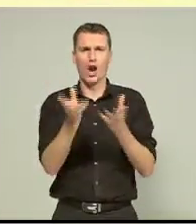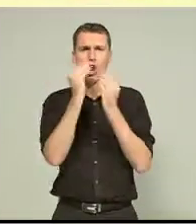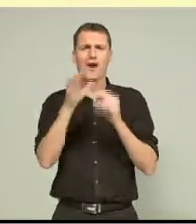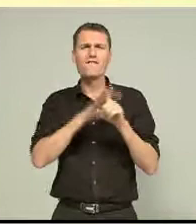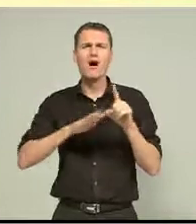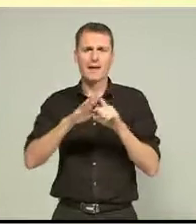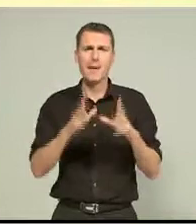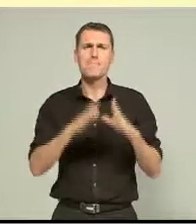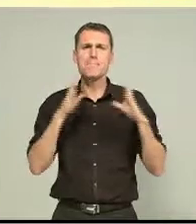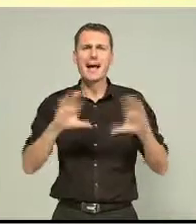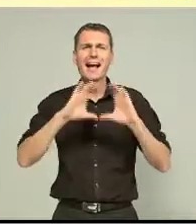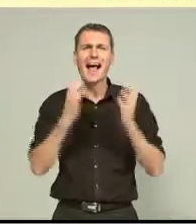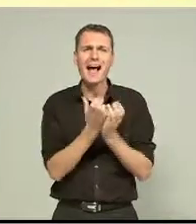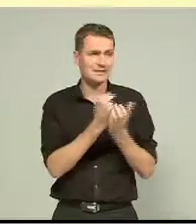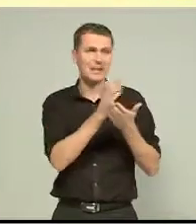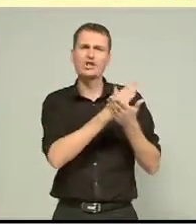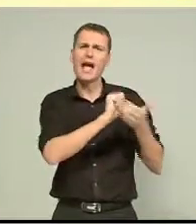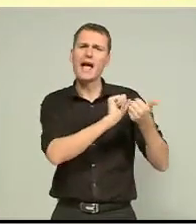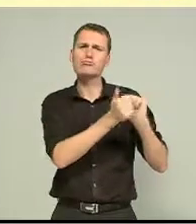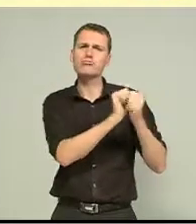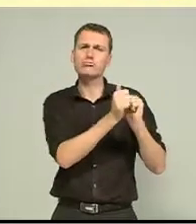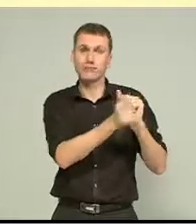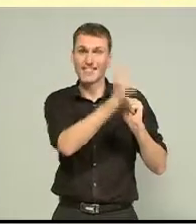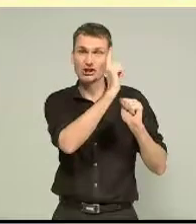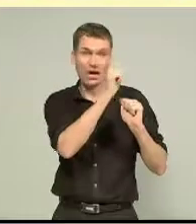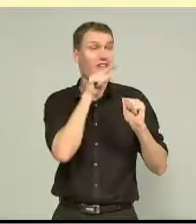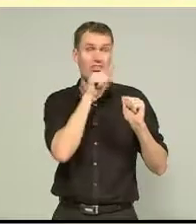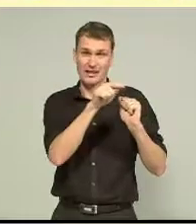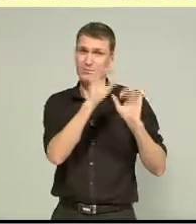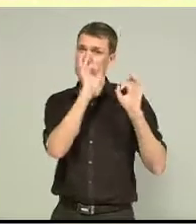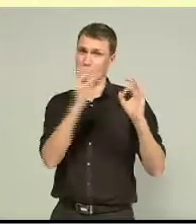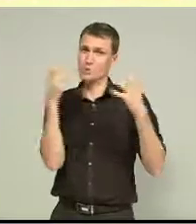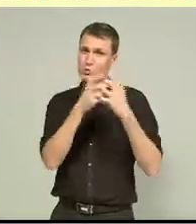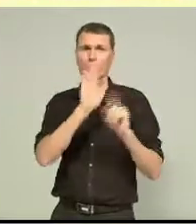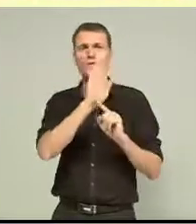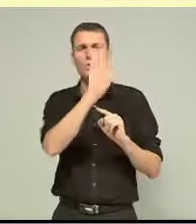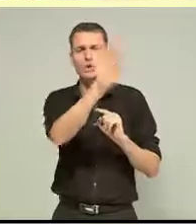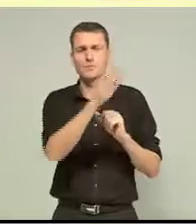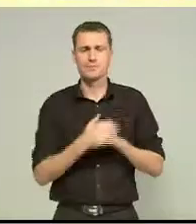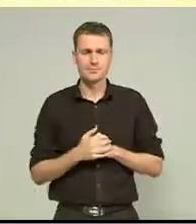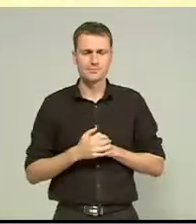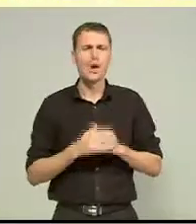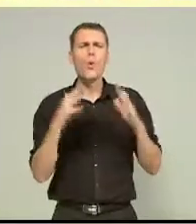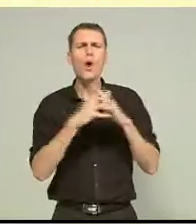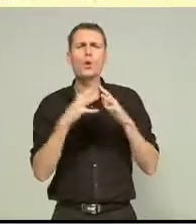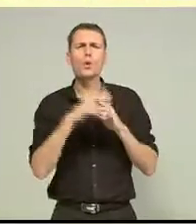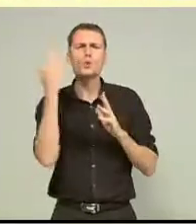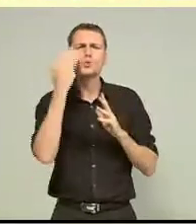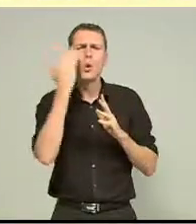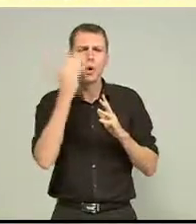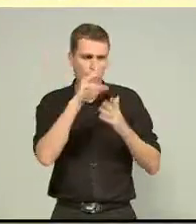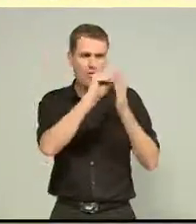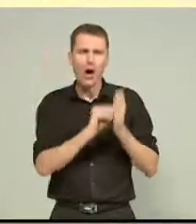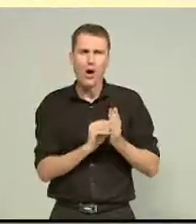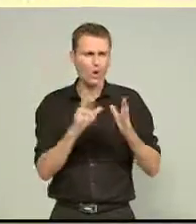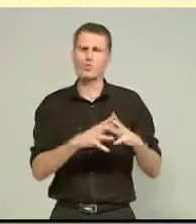classrooms but with shared teachers, they are the way of the future. Waikoku's school role was far too large for the size of its buildings,